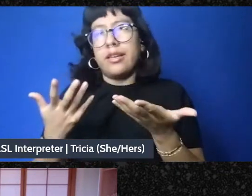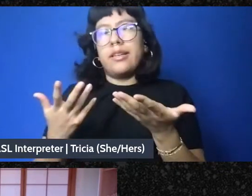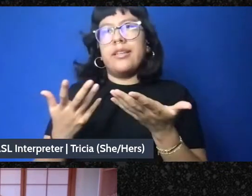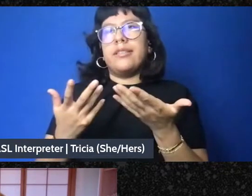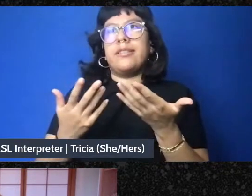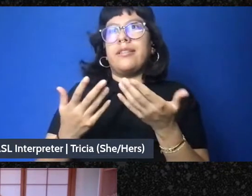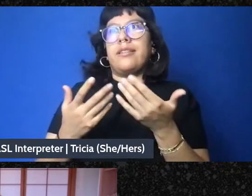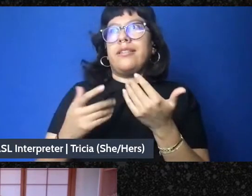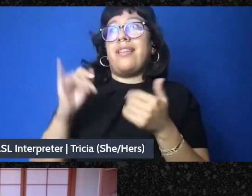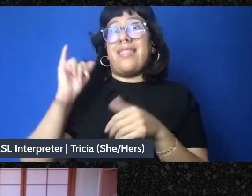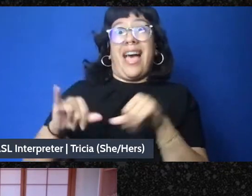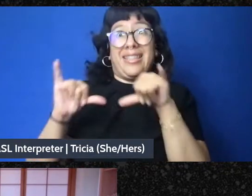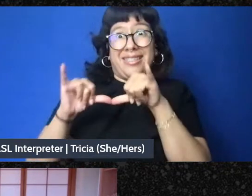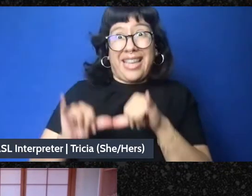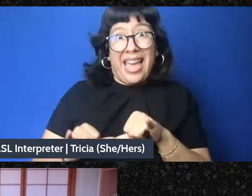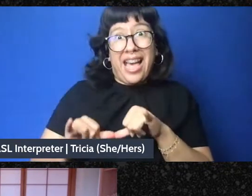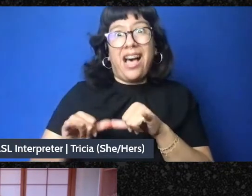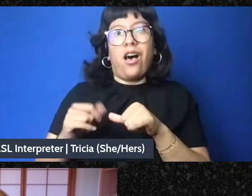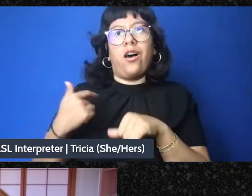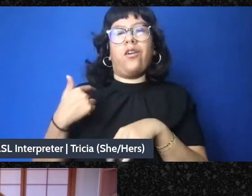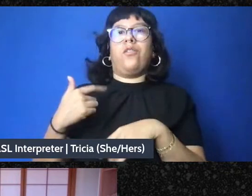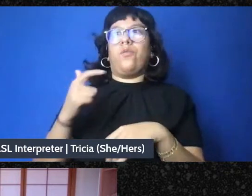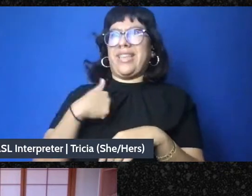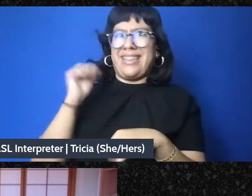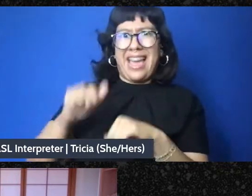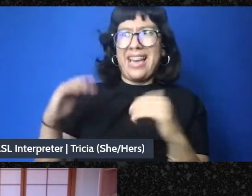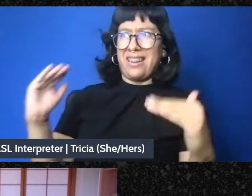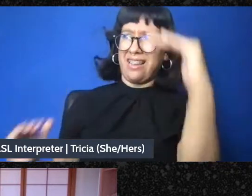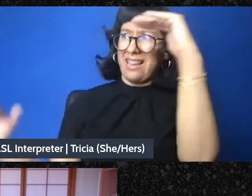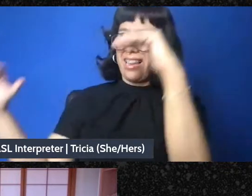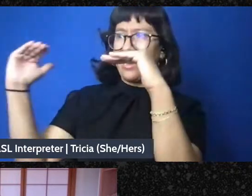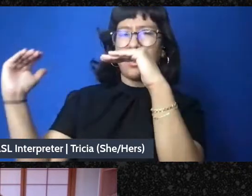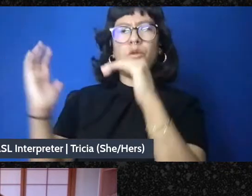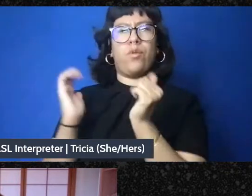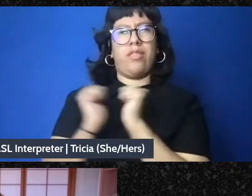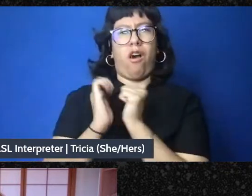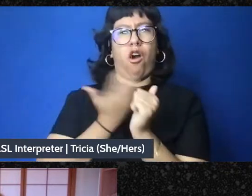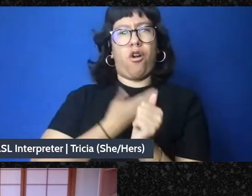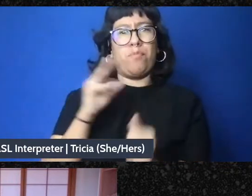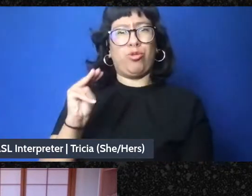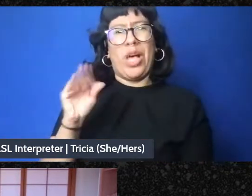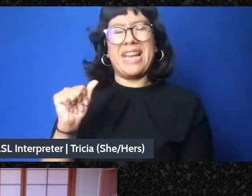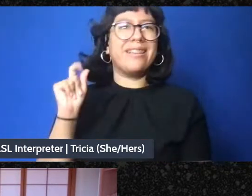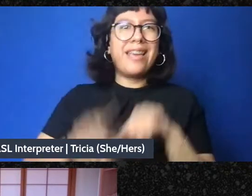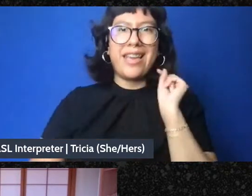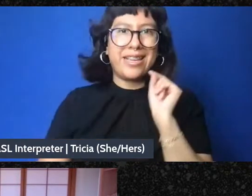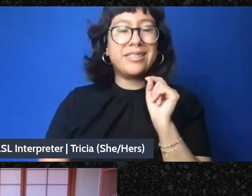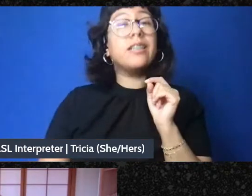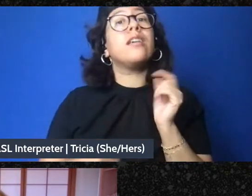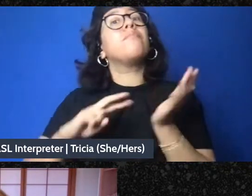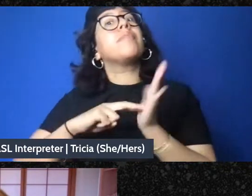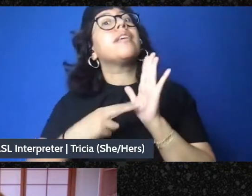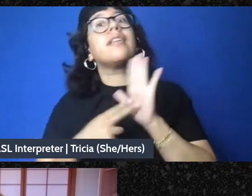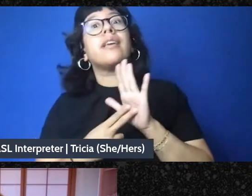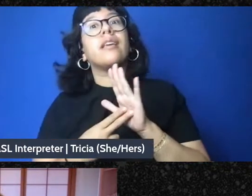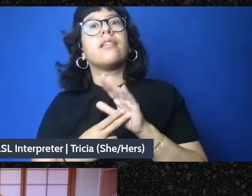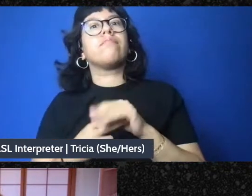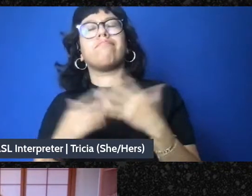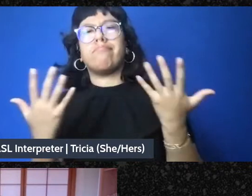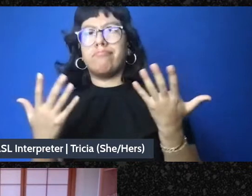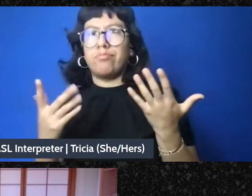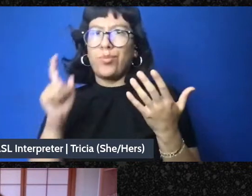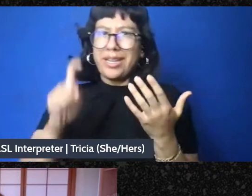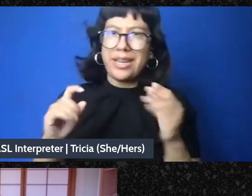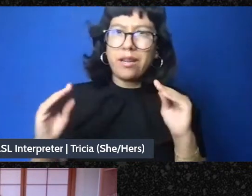that we can mutual aid our way out of. Which is not to say that there isn't a huge role for much